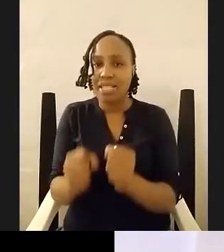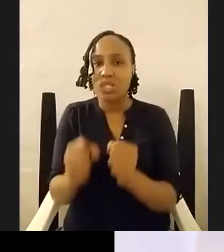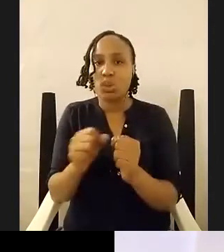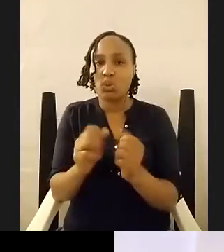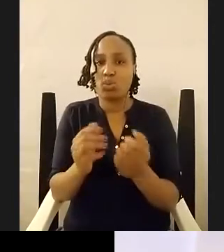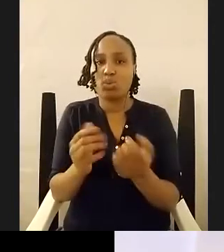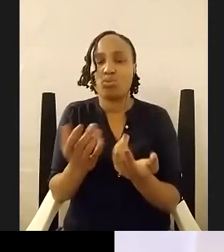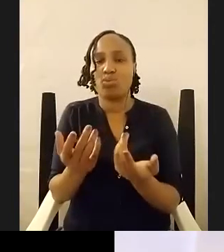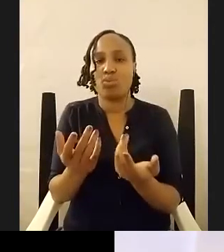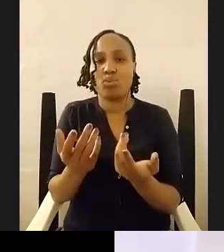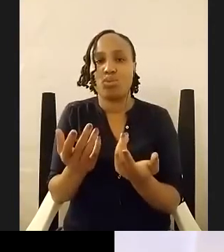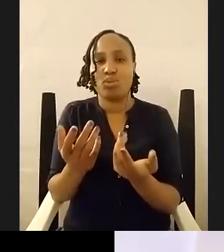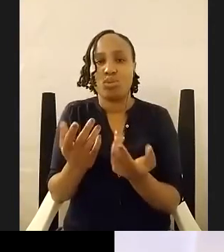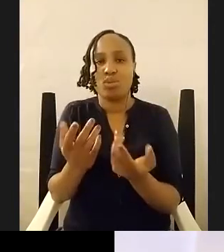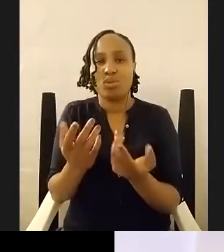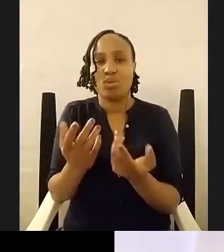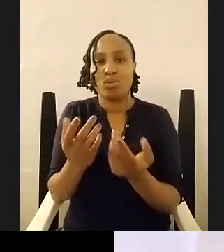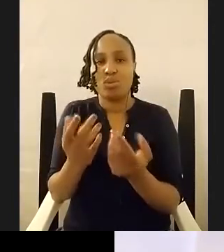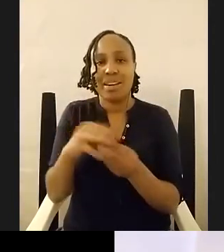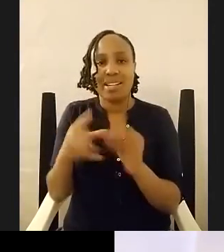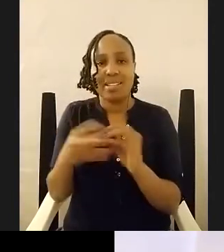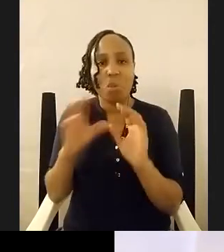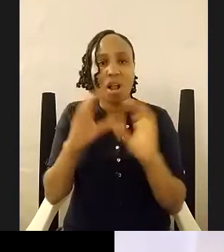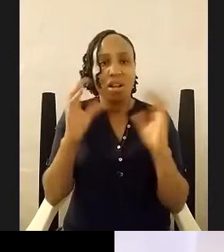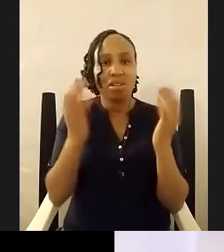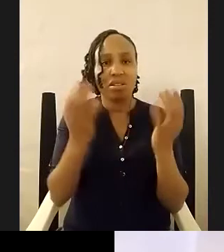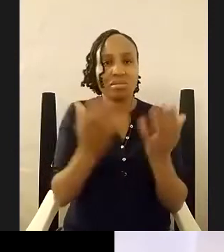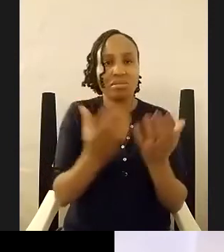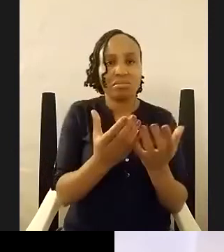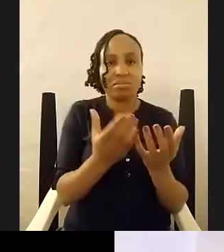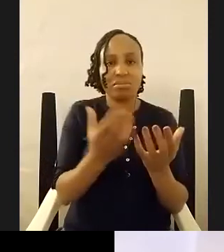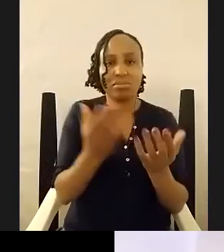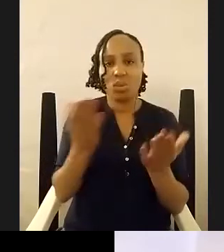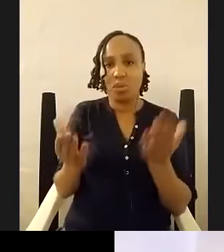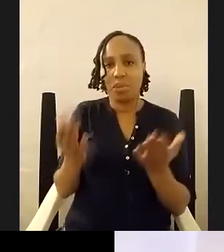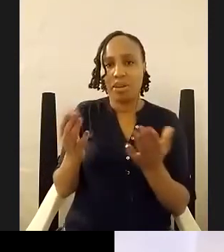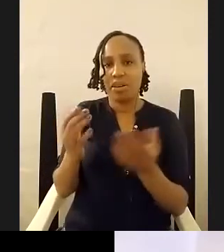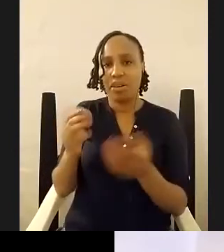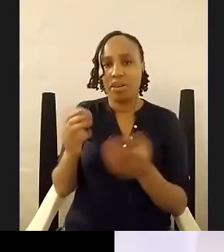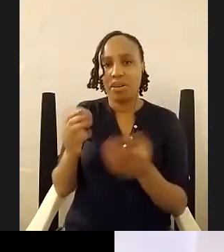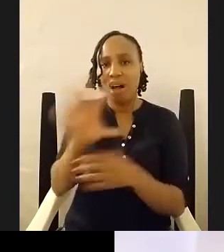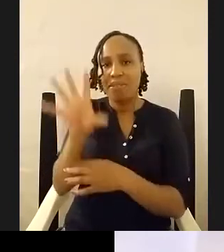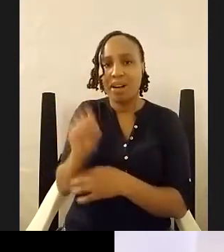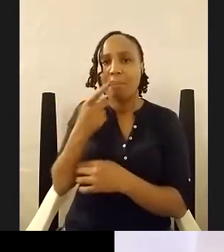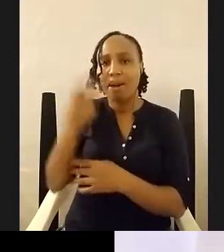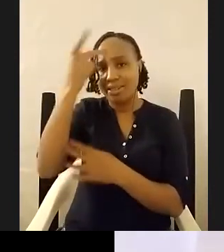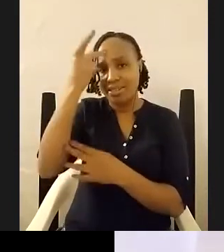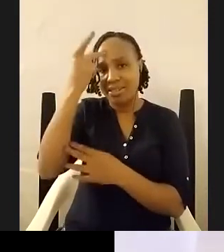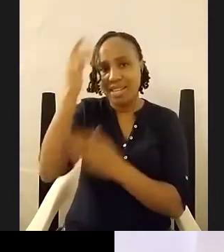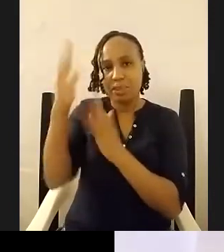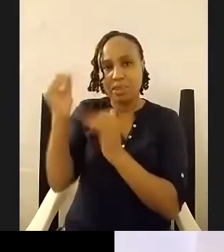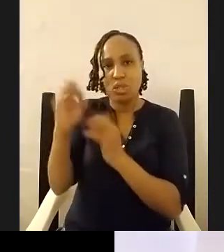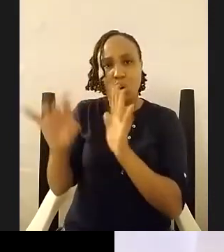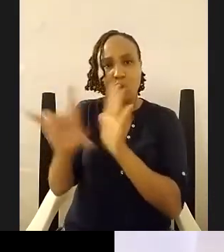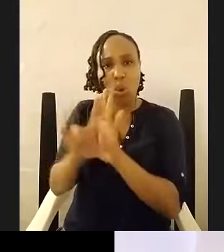world the the african parent you know expectations of law school and all of that and you know both you and me